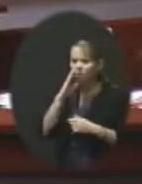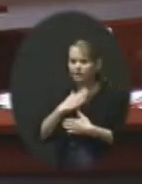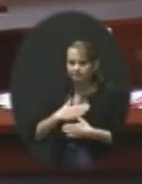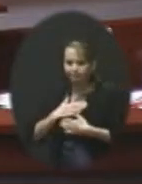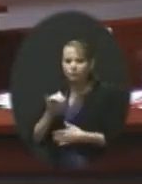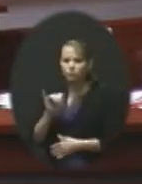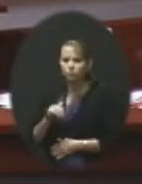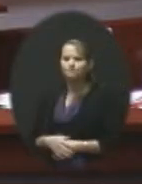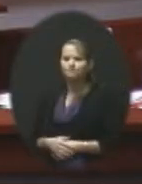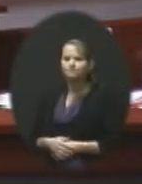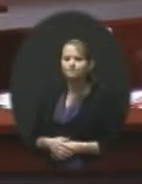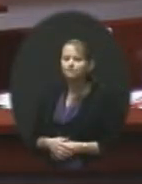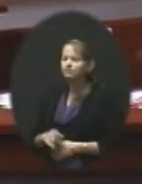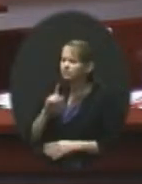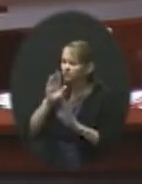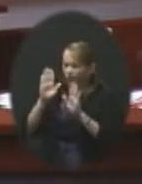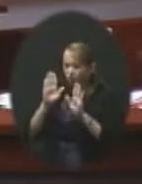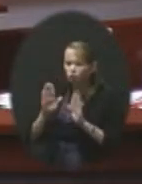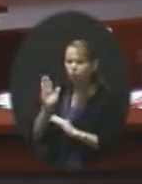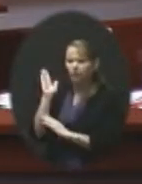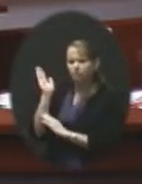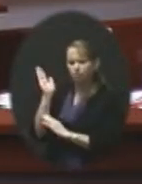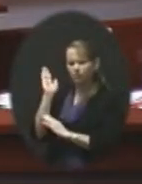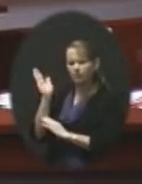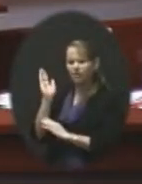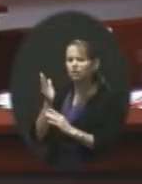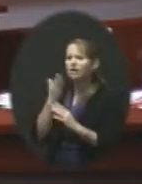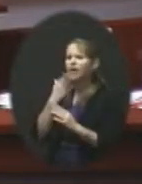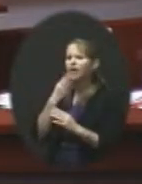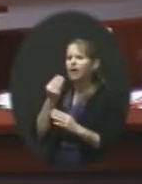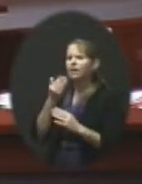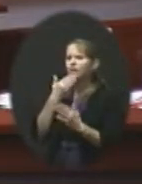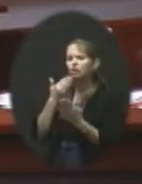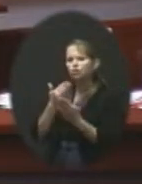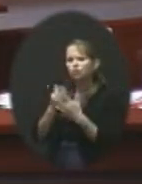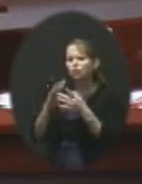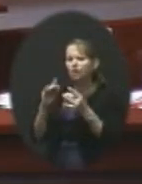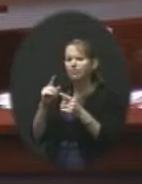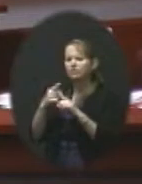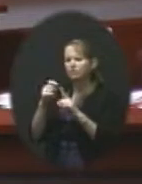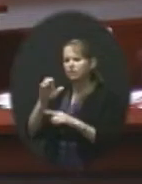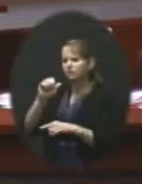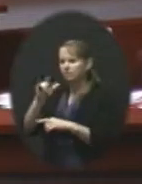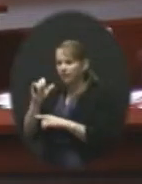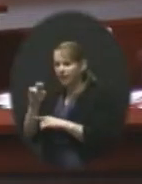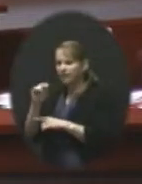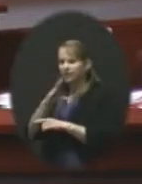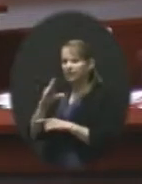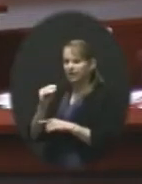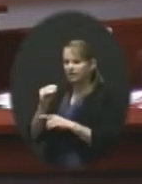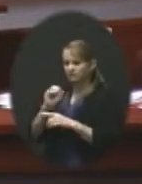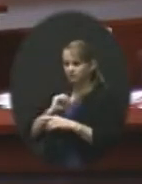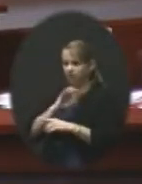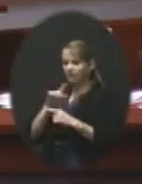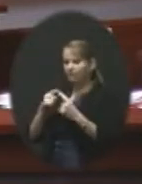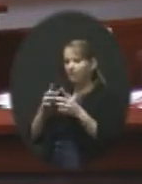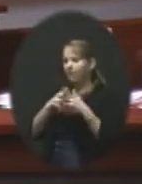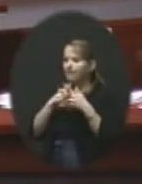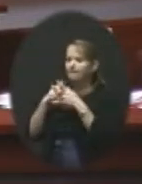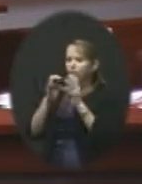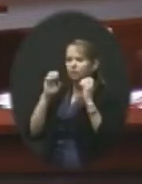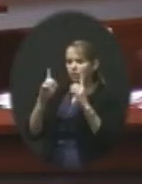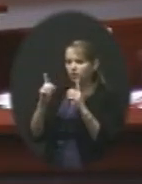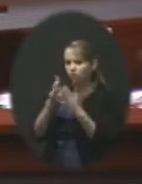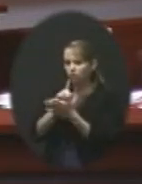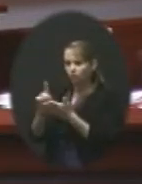We had a great presentation, I thought, good comments from Kaylin and staff about American Education Week. And I just want to echo those. That